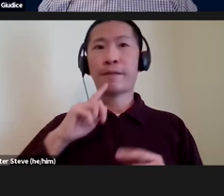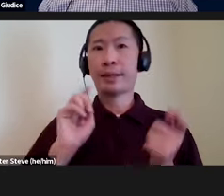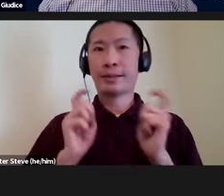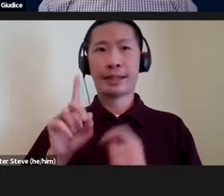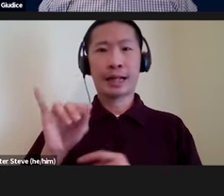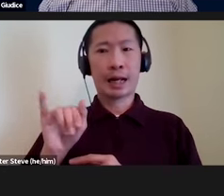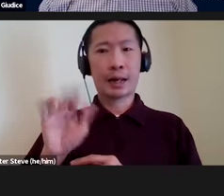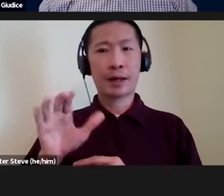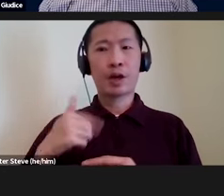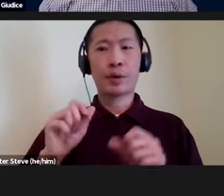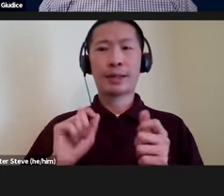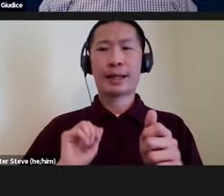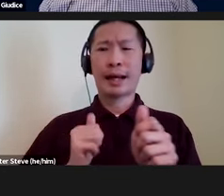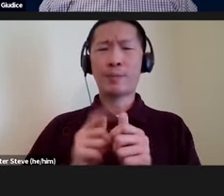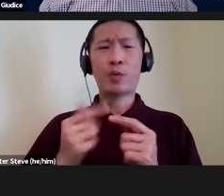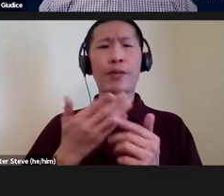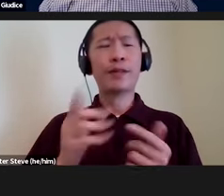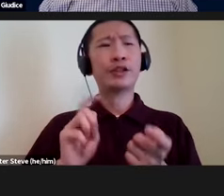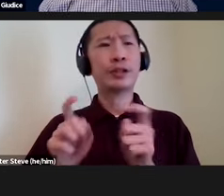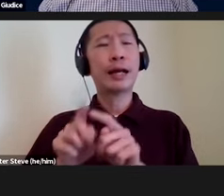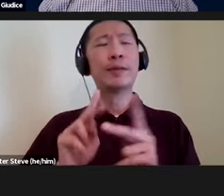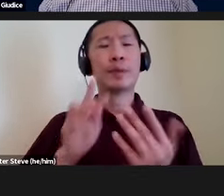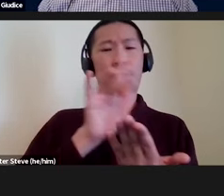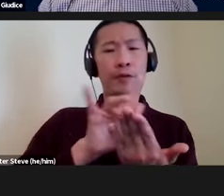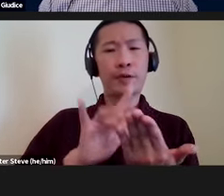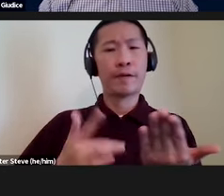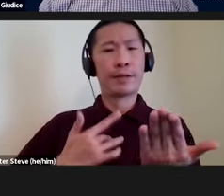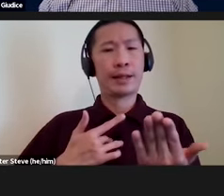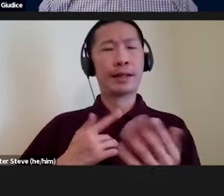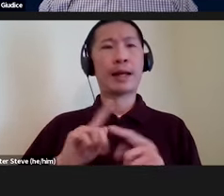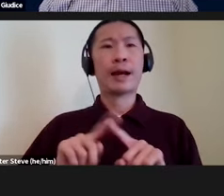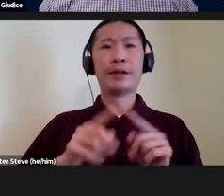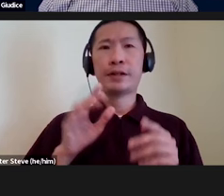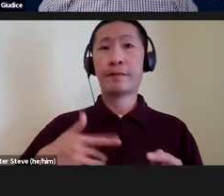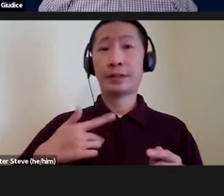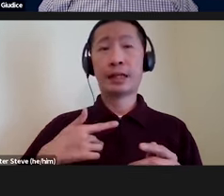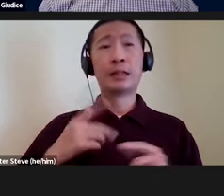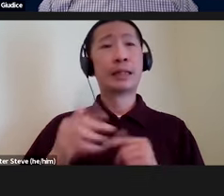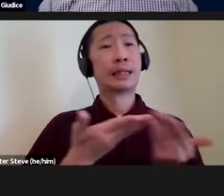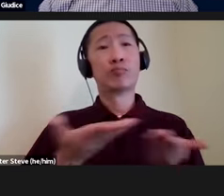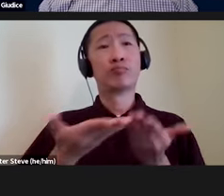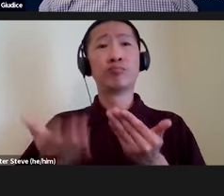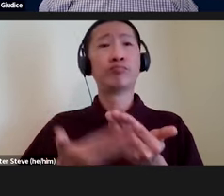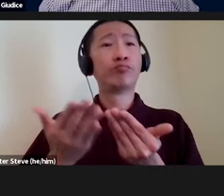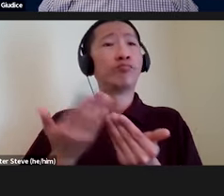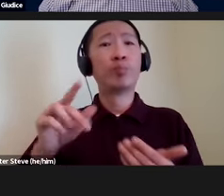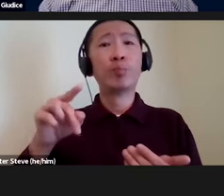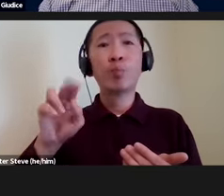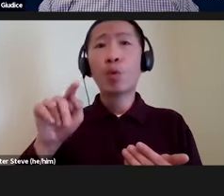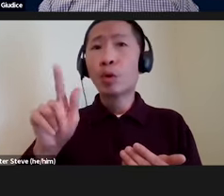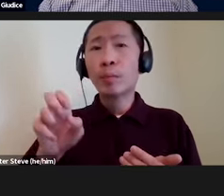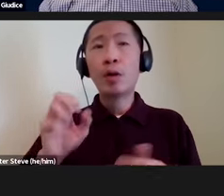so we can update and things change as people are feeling them. It's multisensory, it's portable, and it's implemented on